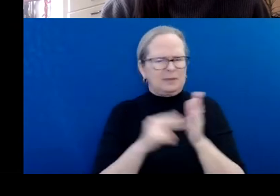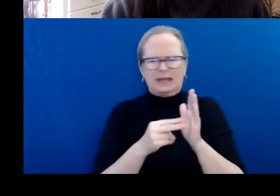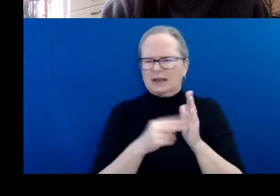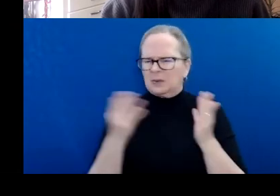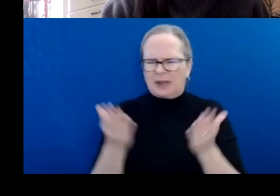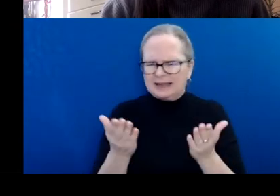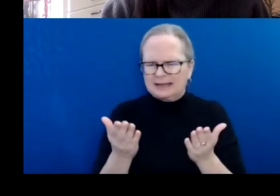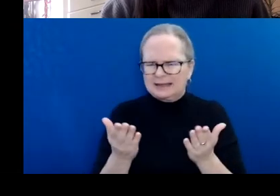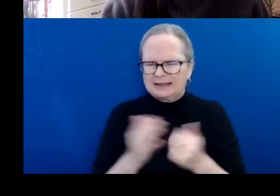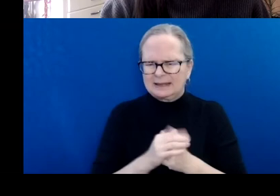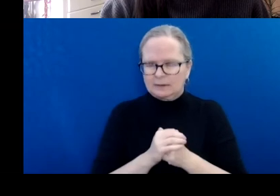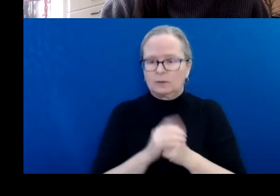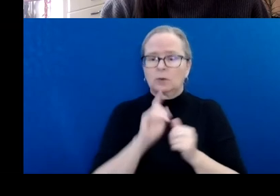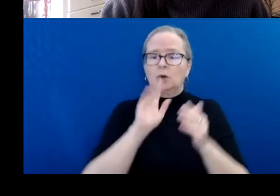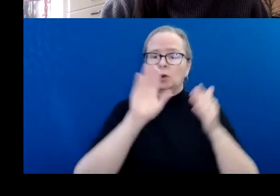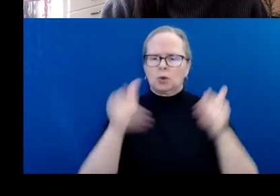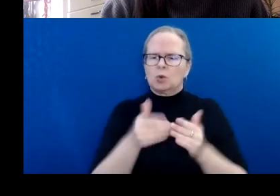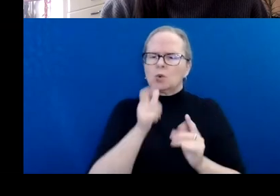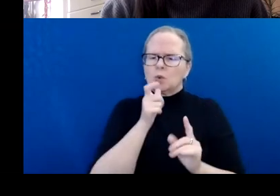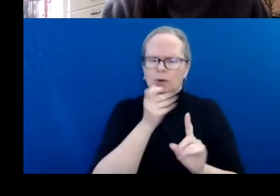overall artistic practice and goals.